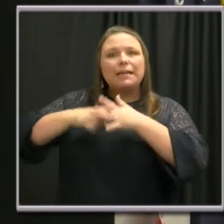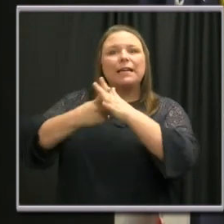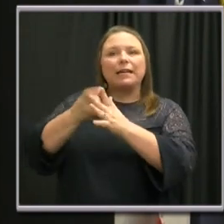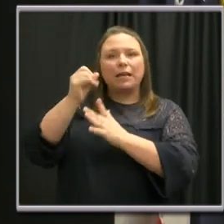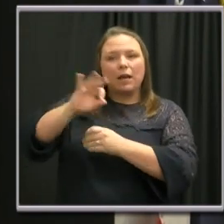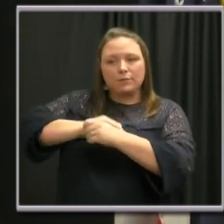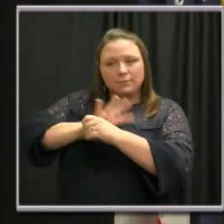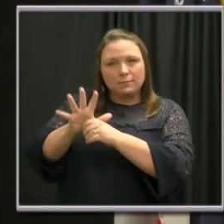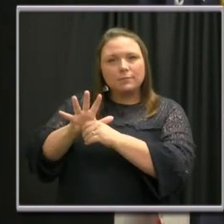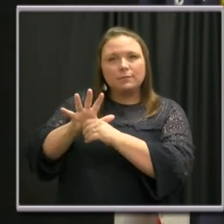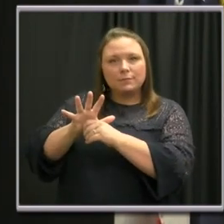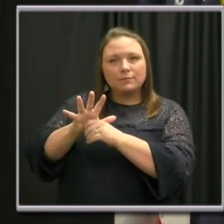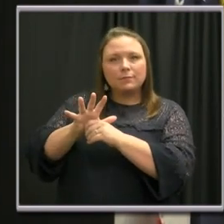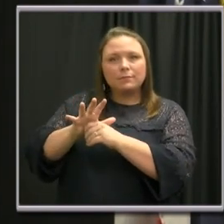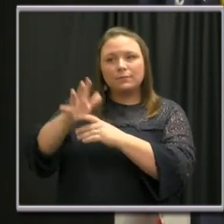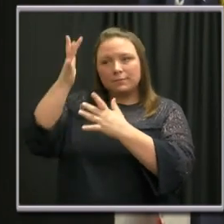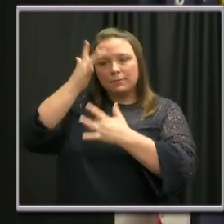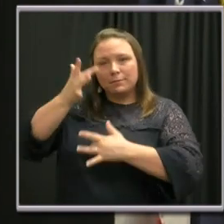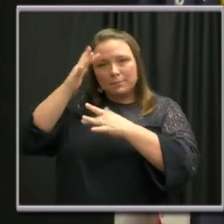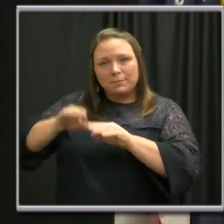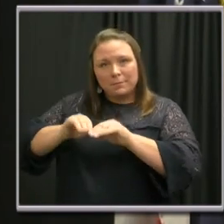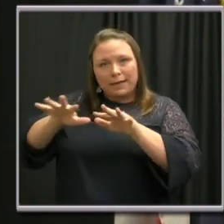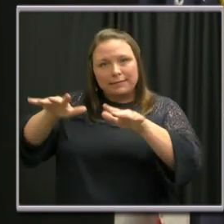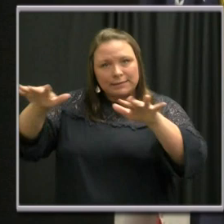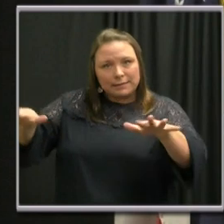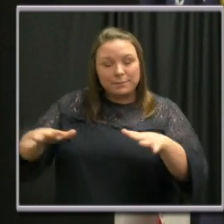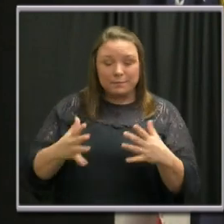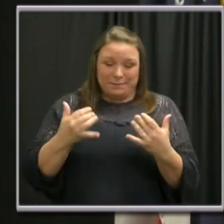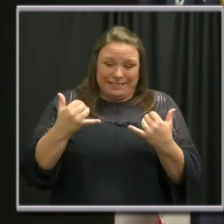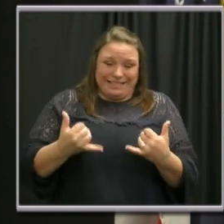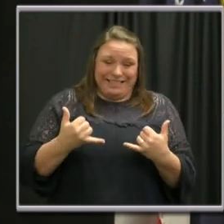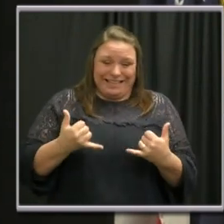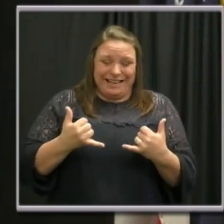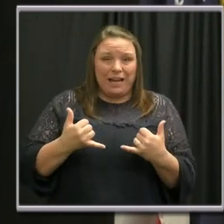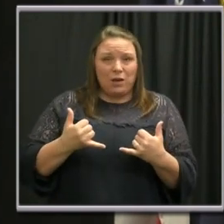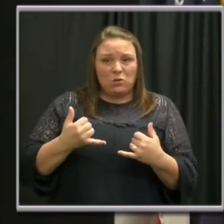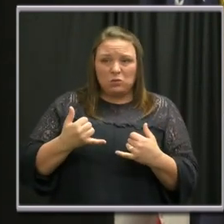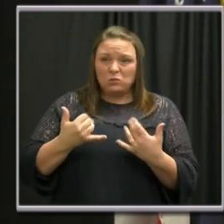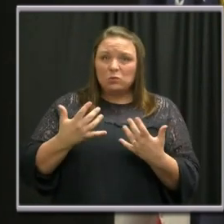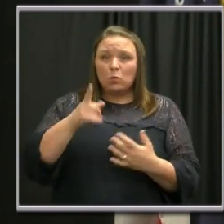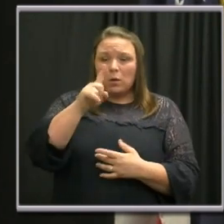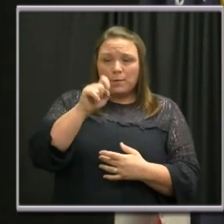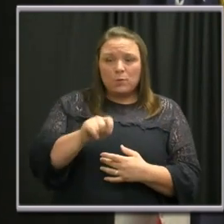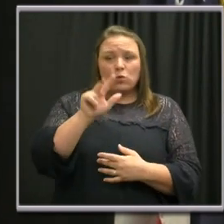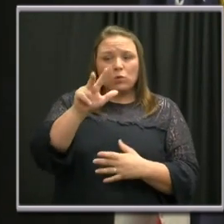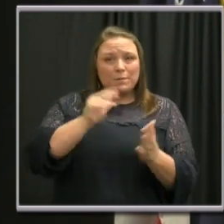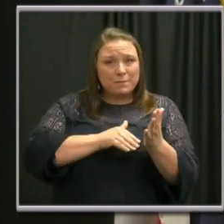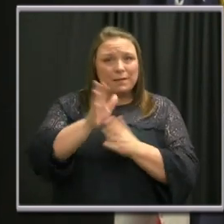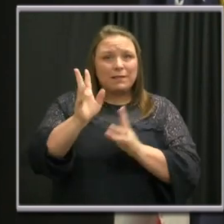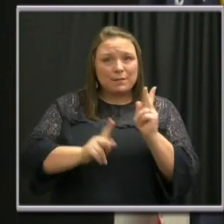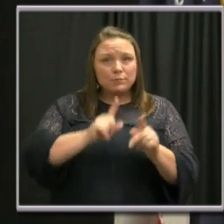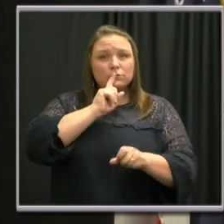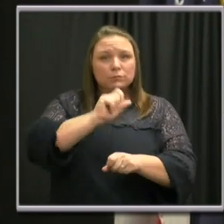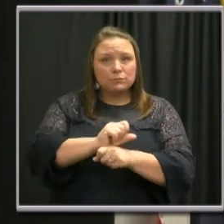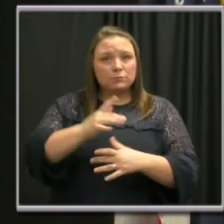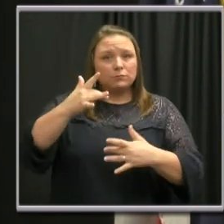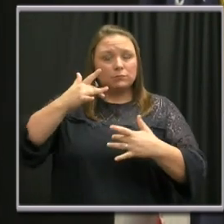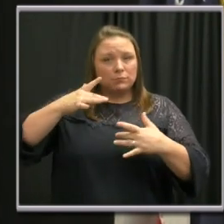pandemic. And here we are, a short time later, 1.3 million people have been infected,